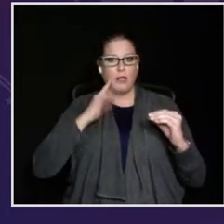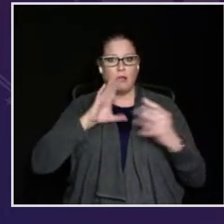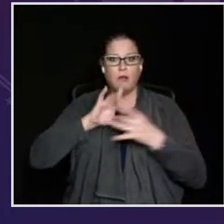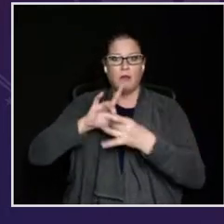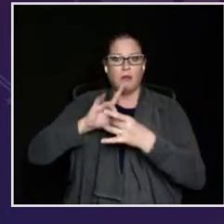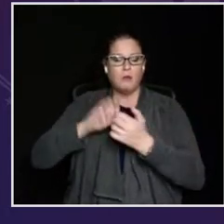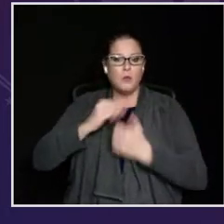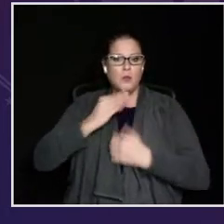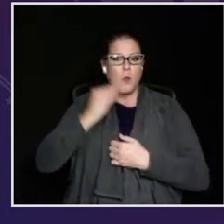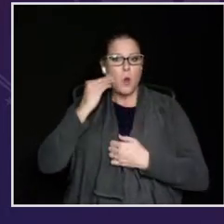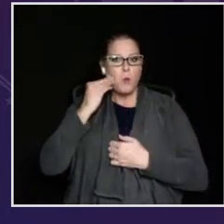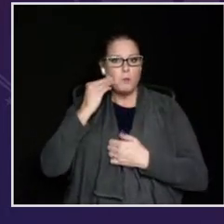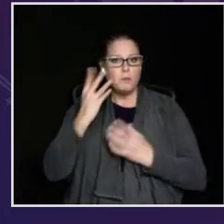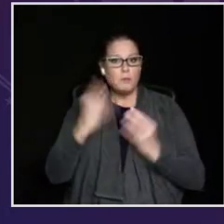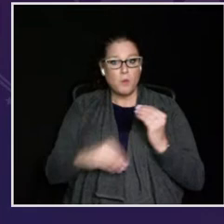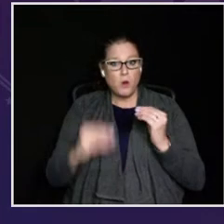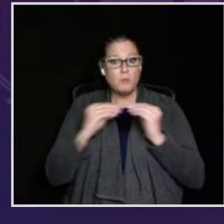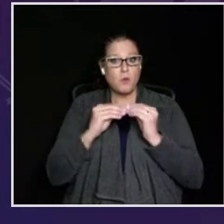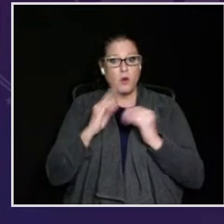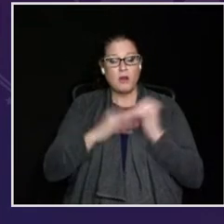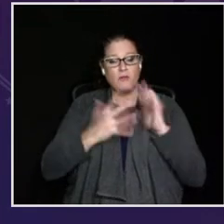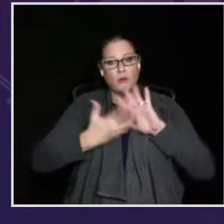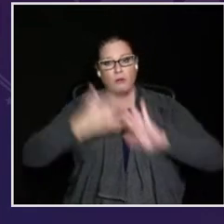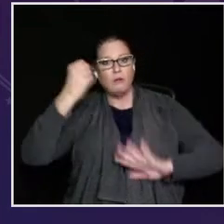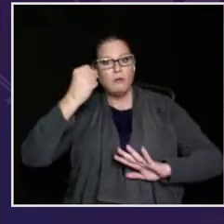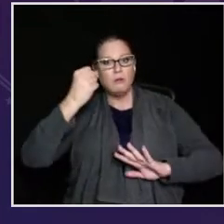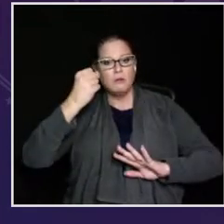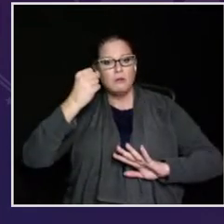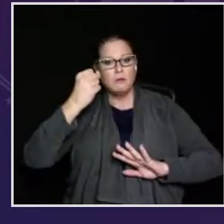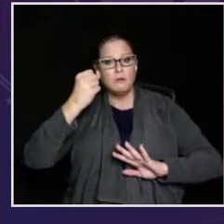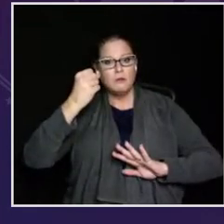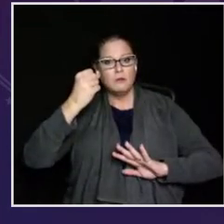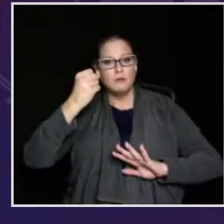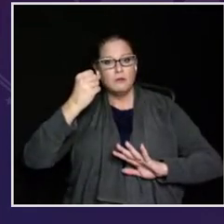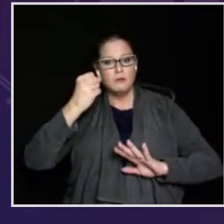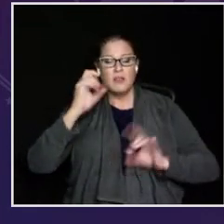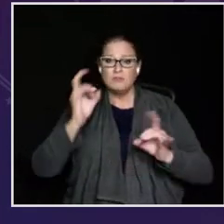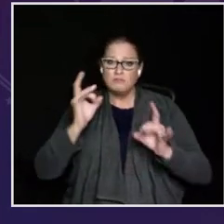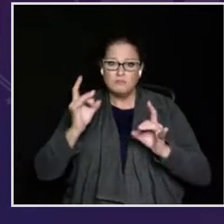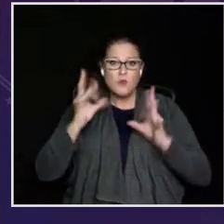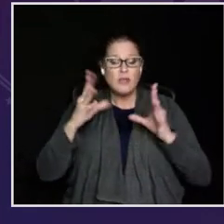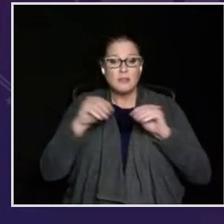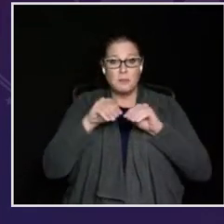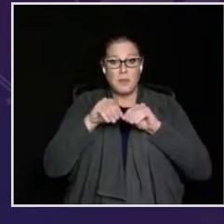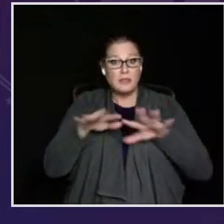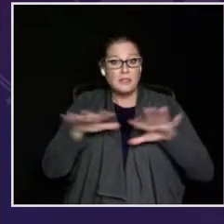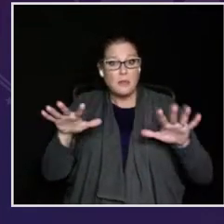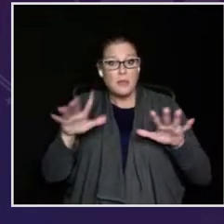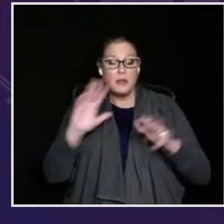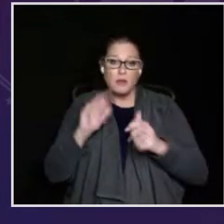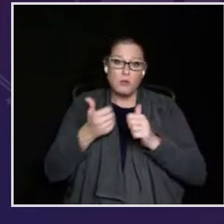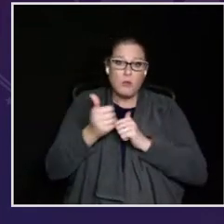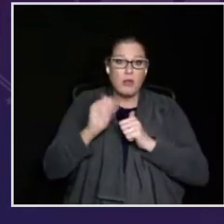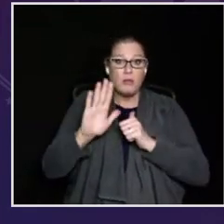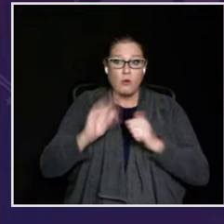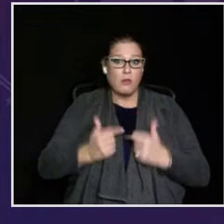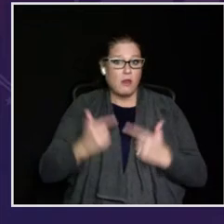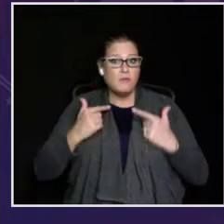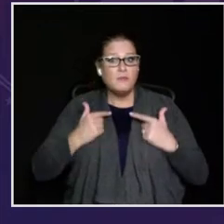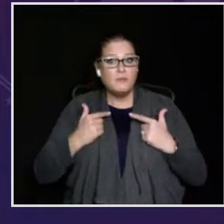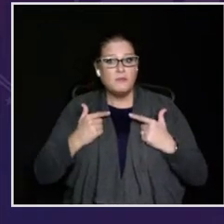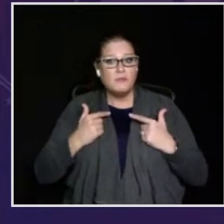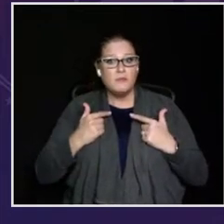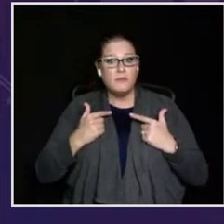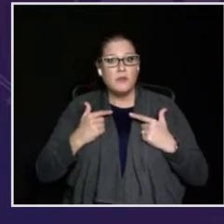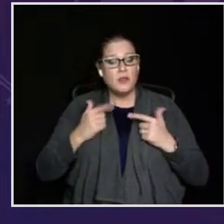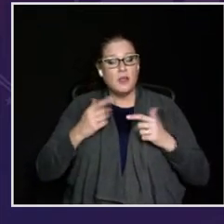But far too many Americans live without that feeling. More and more have had that comfort ripped away. The